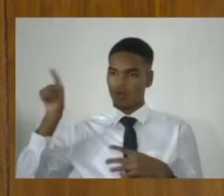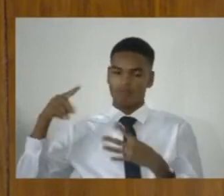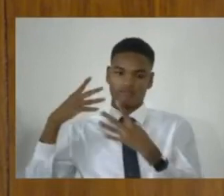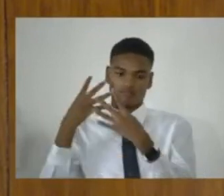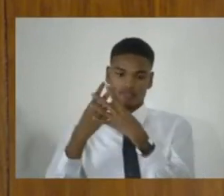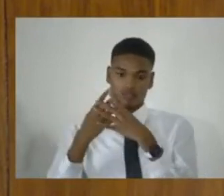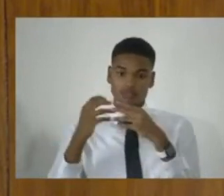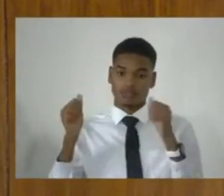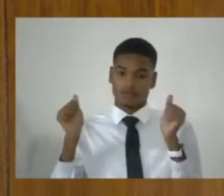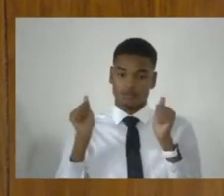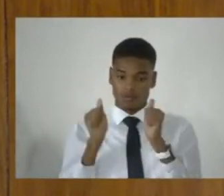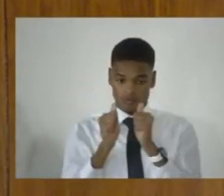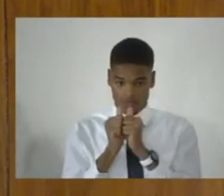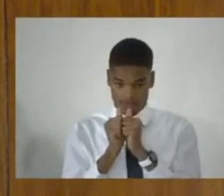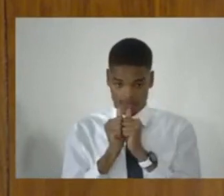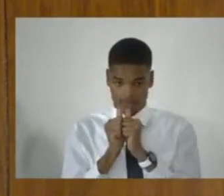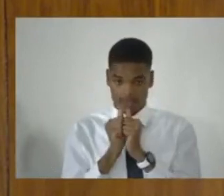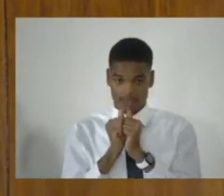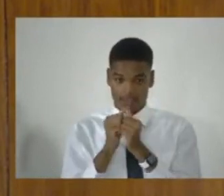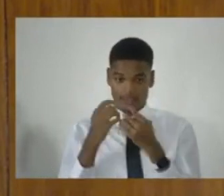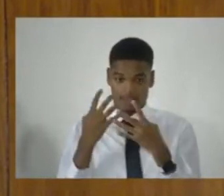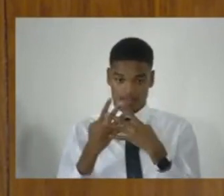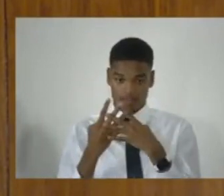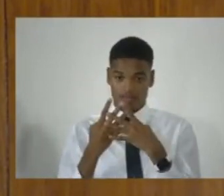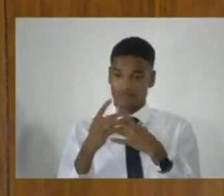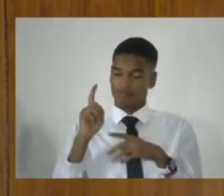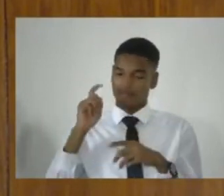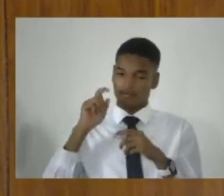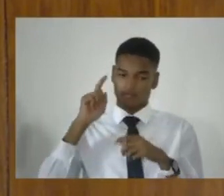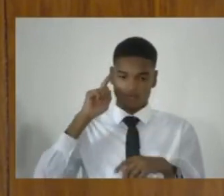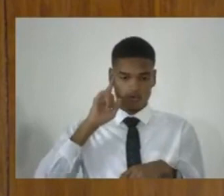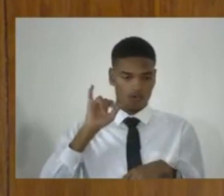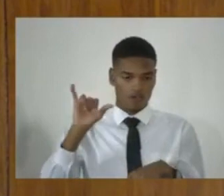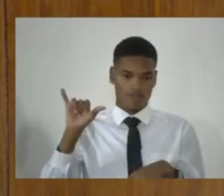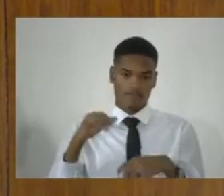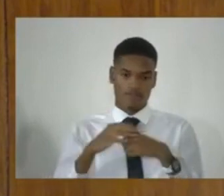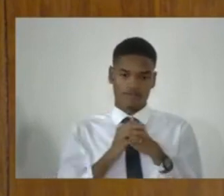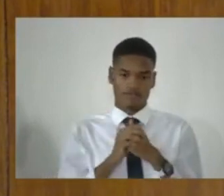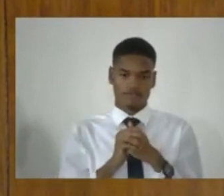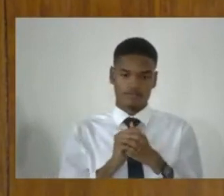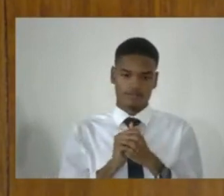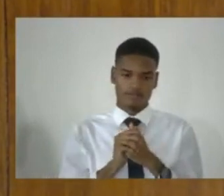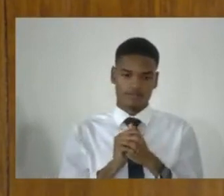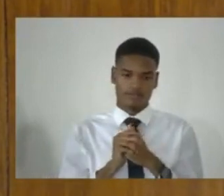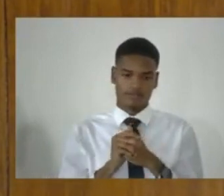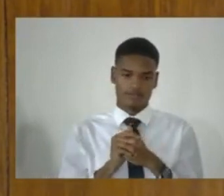If you're convicted, clearly. If you're acquitted, you go home scot-free.